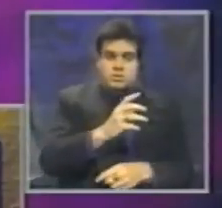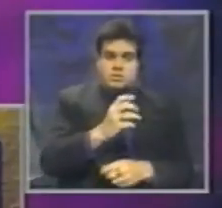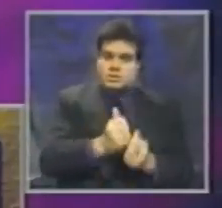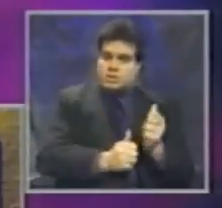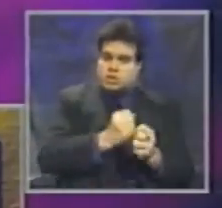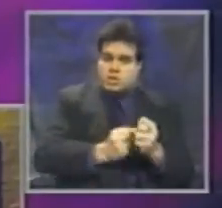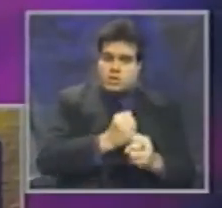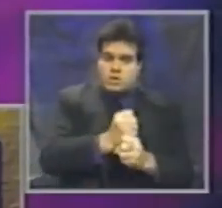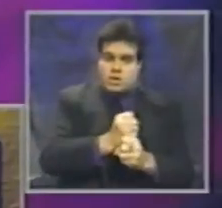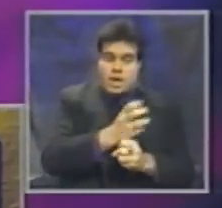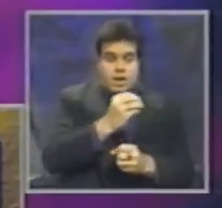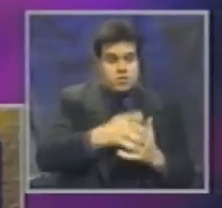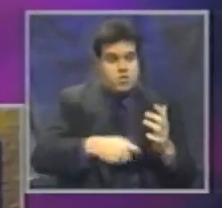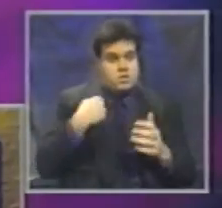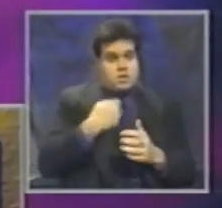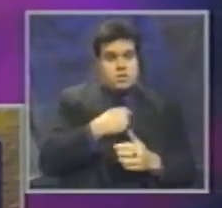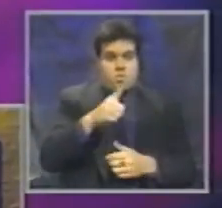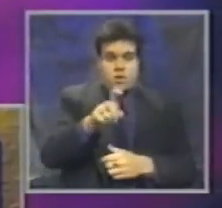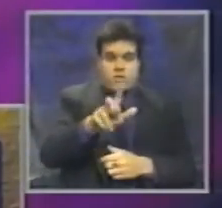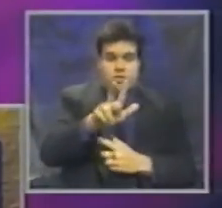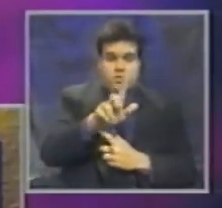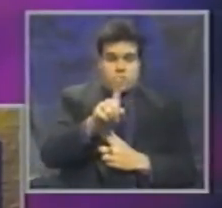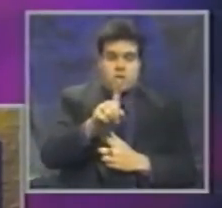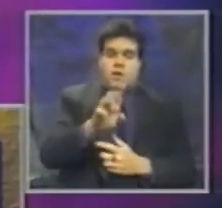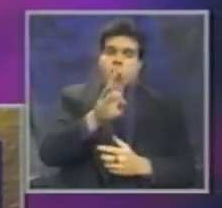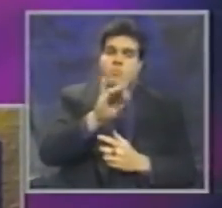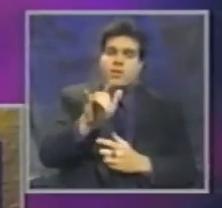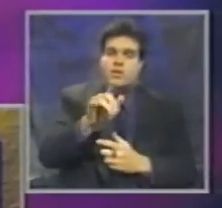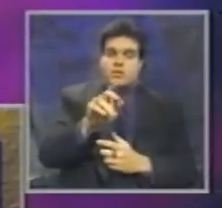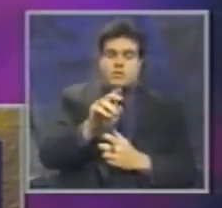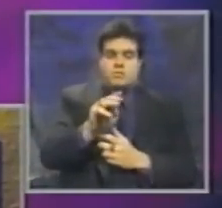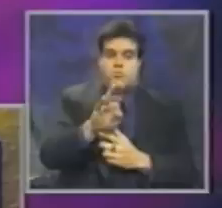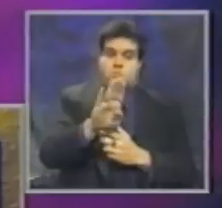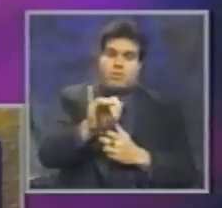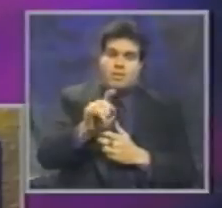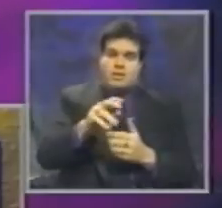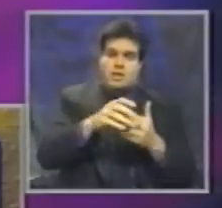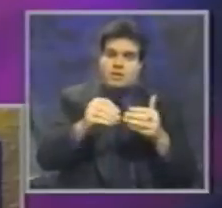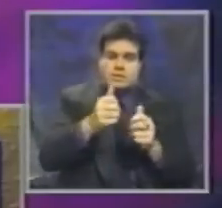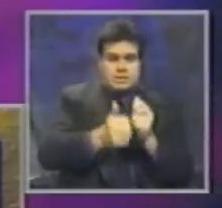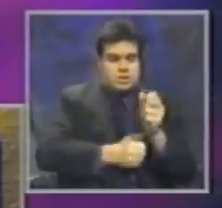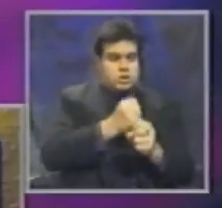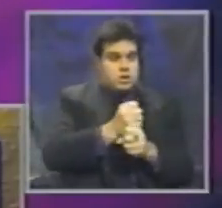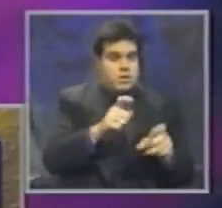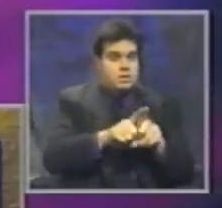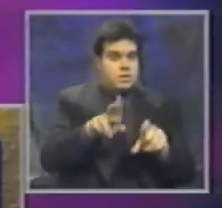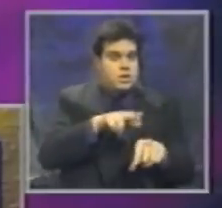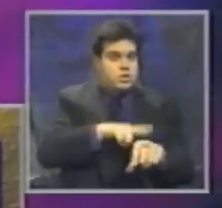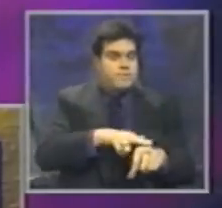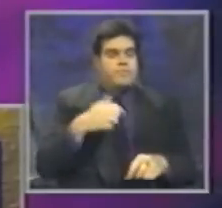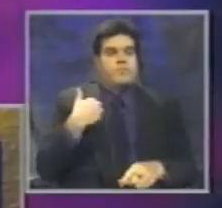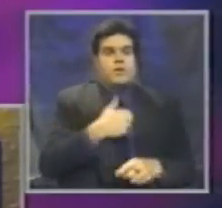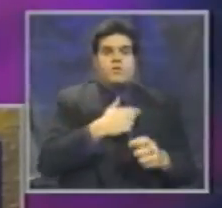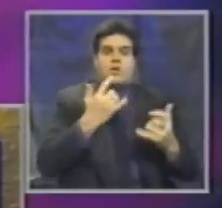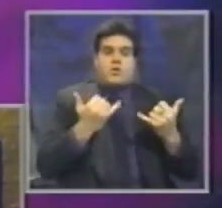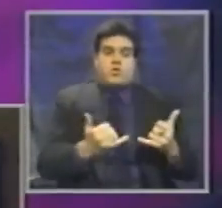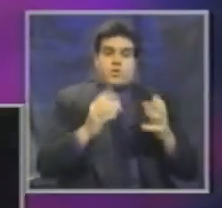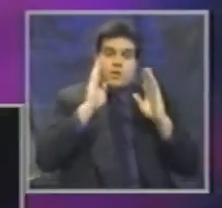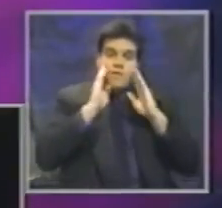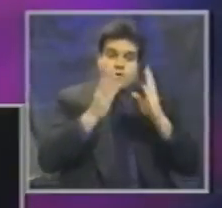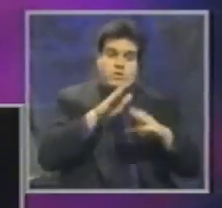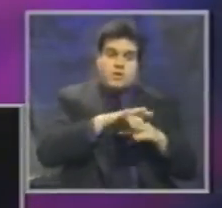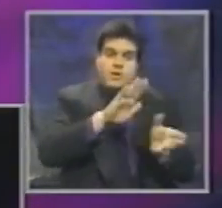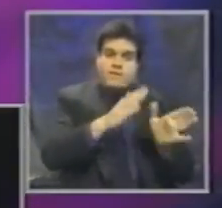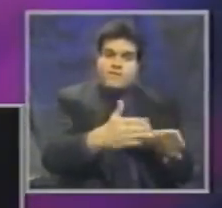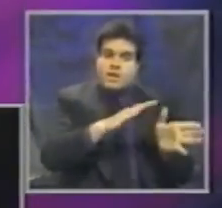$137 billion each year as a nation. Now, we're currently focused primarily on